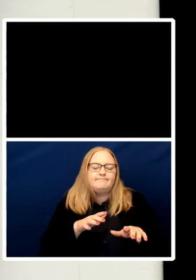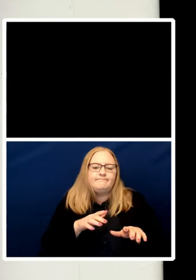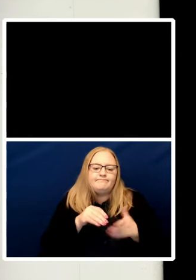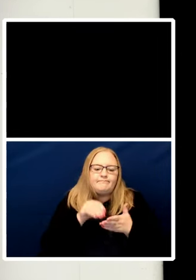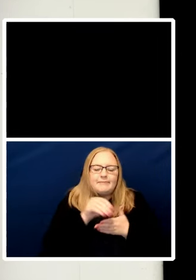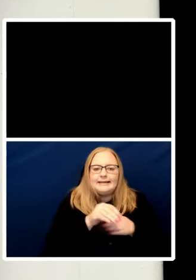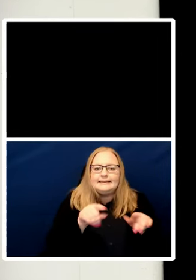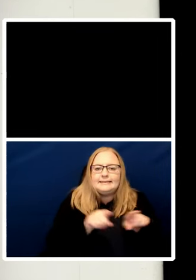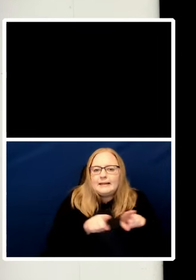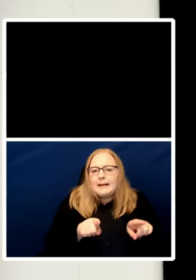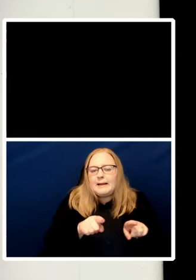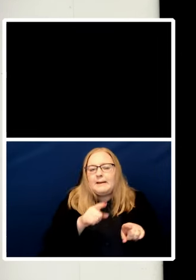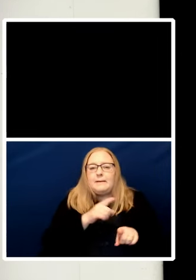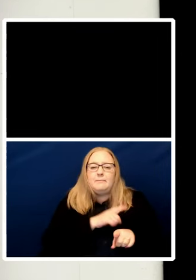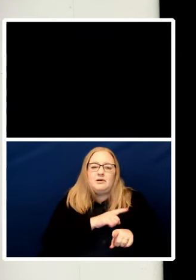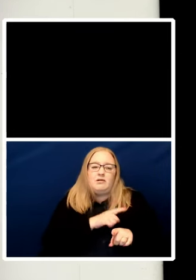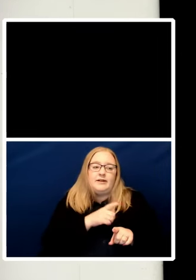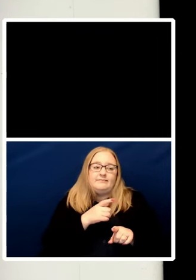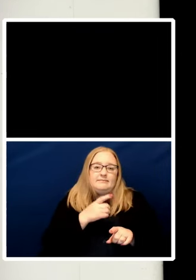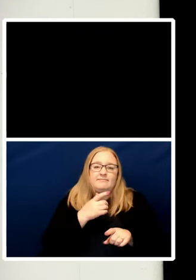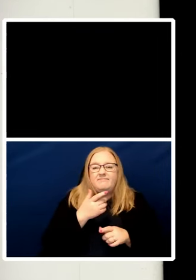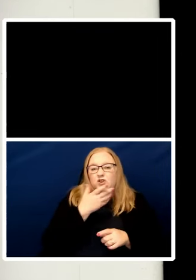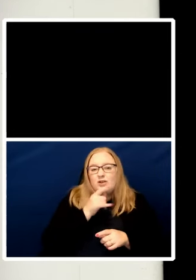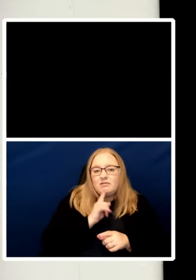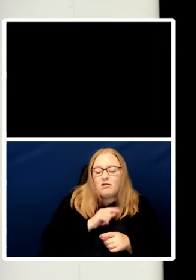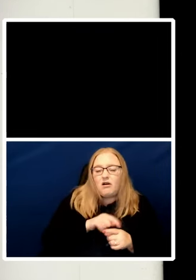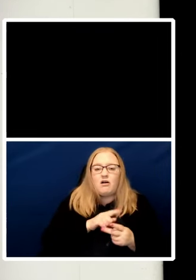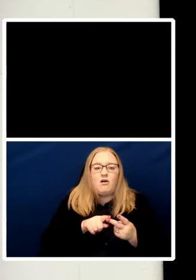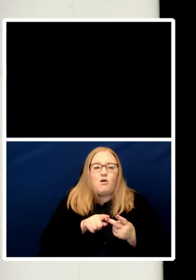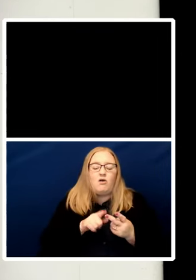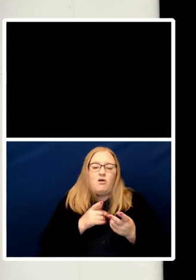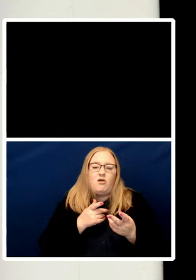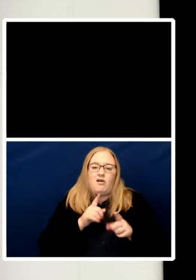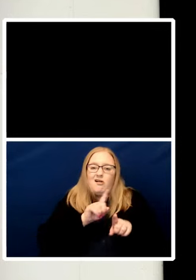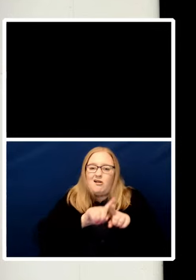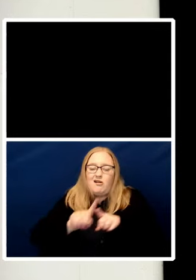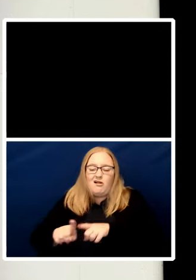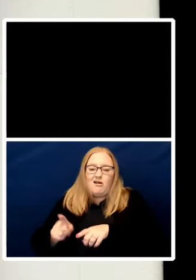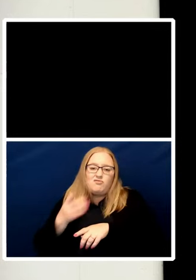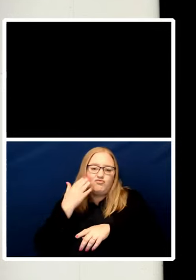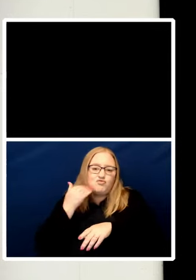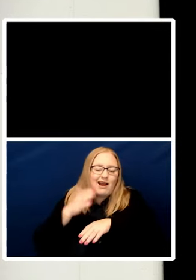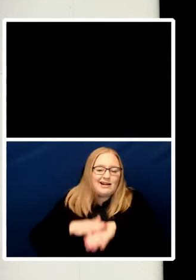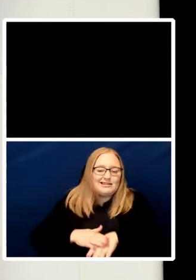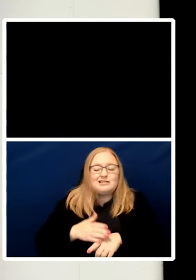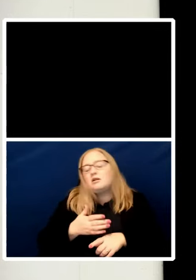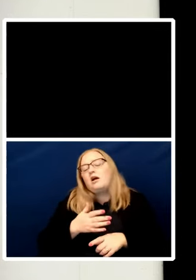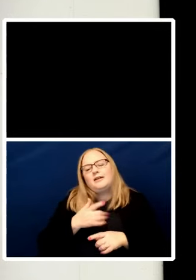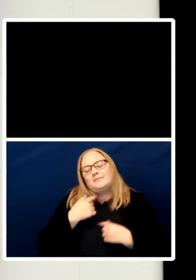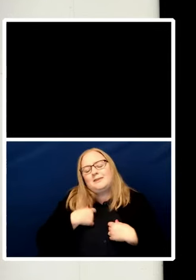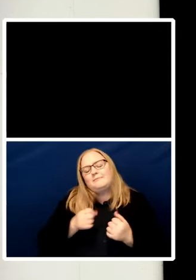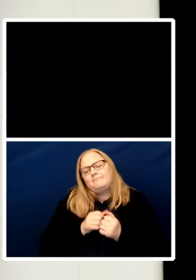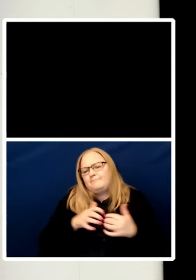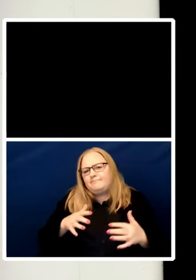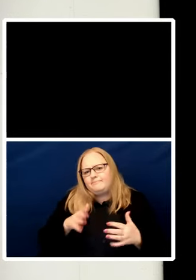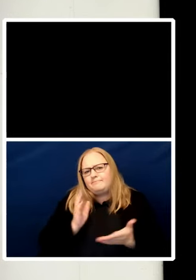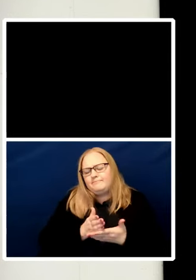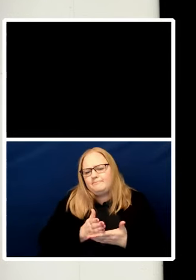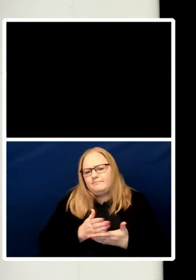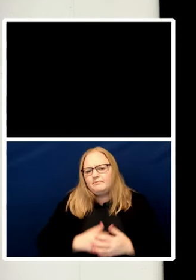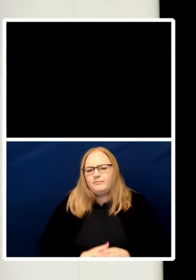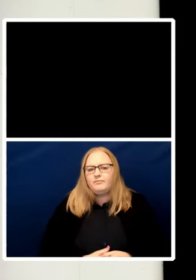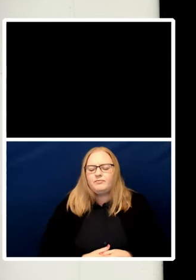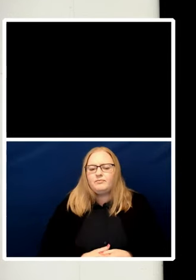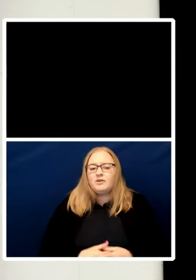as without it rights defenders are vulnerable to accusations of anti-democratic tendencies or